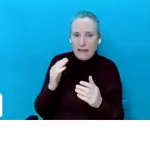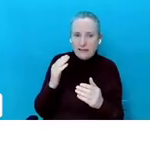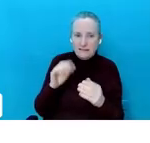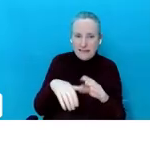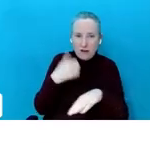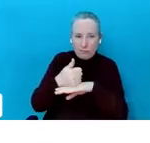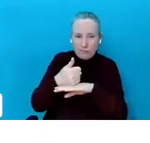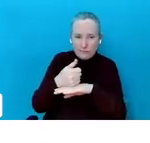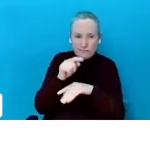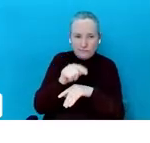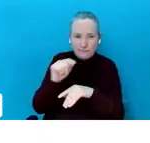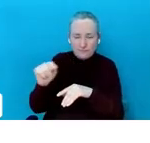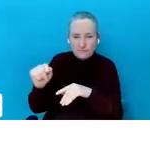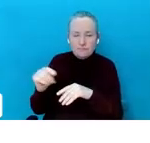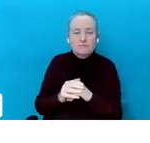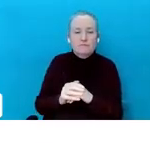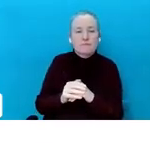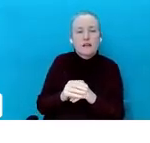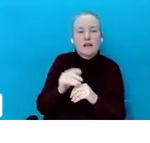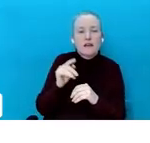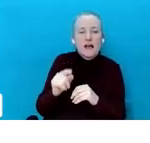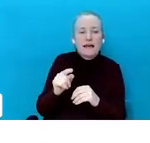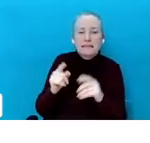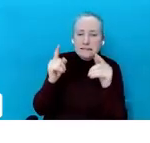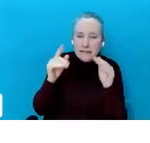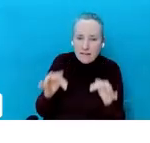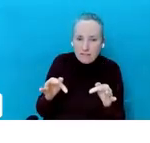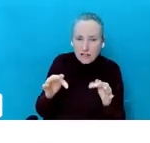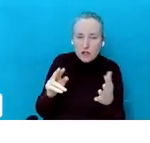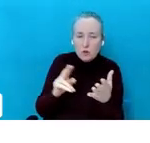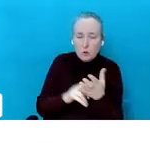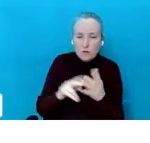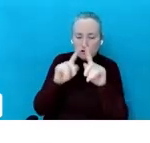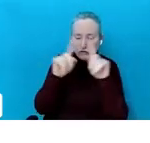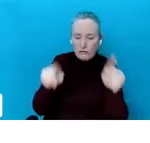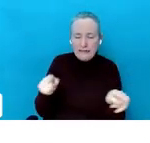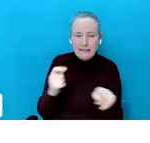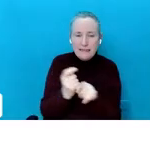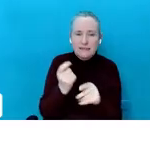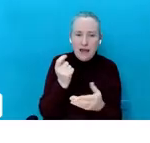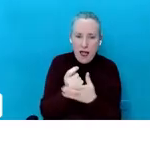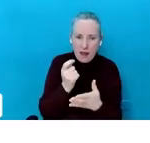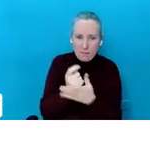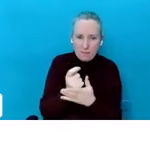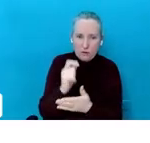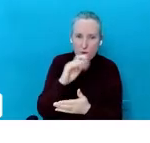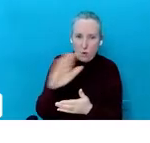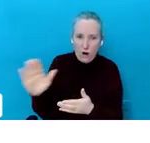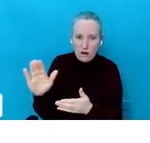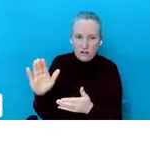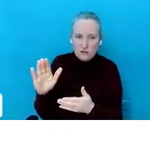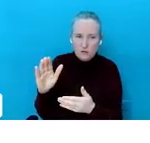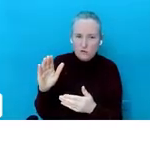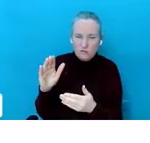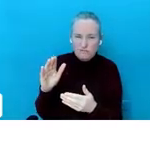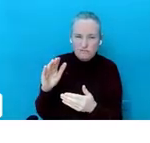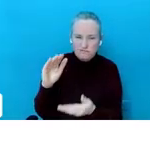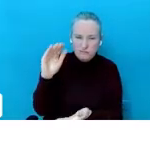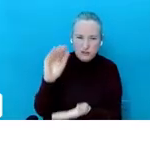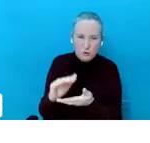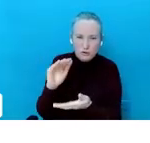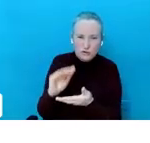mind that I would definitely use the screen time tool to restrict YouTube use in general,